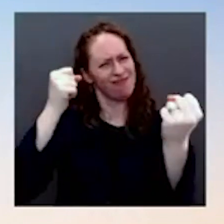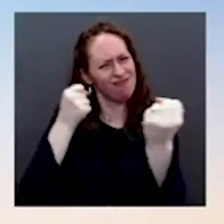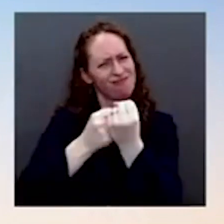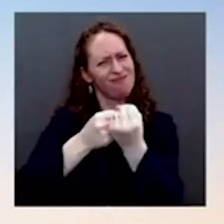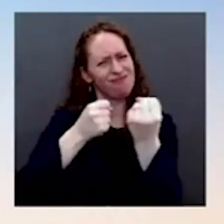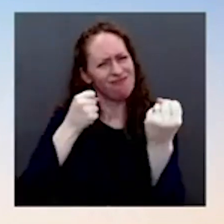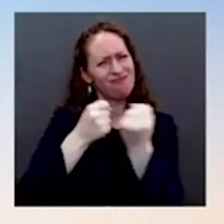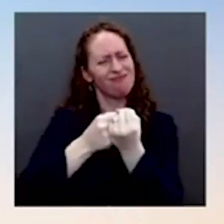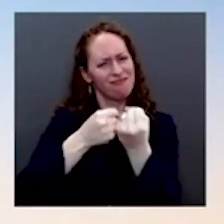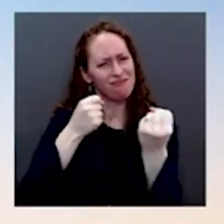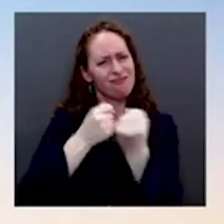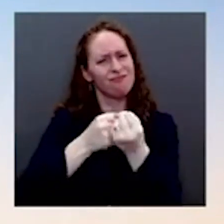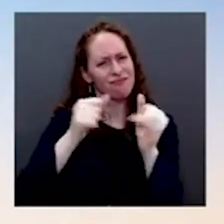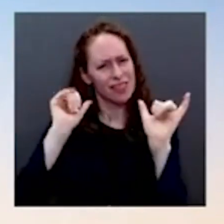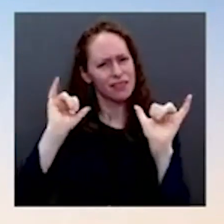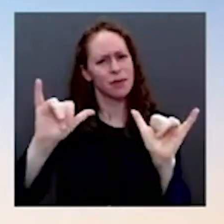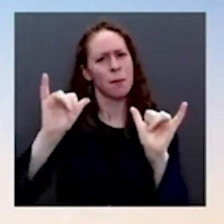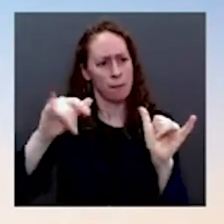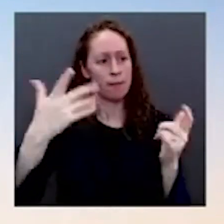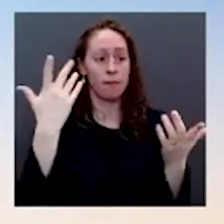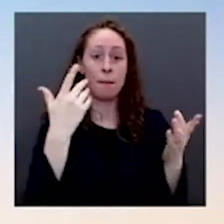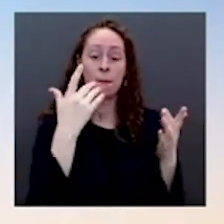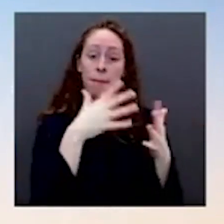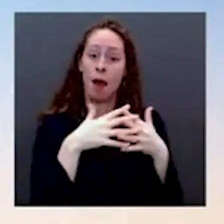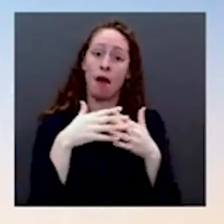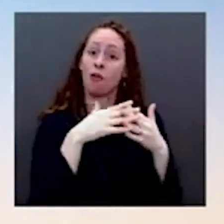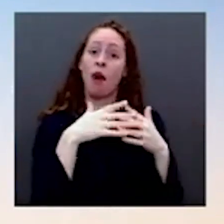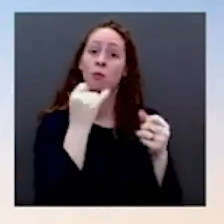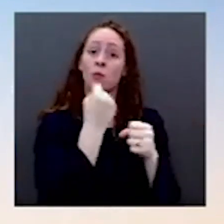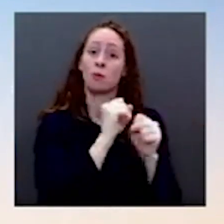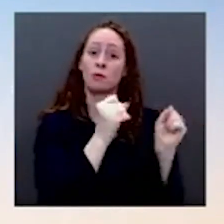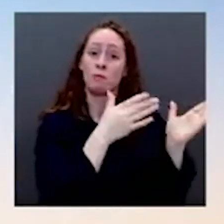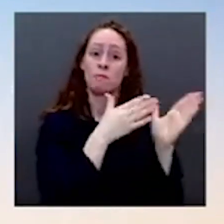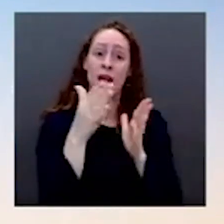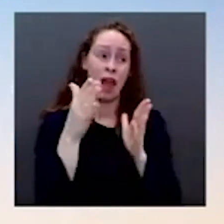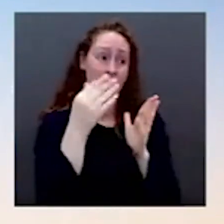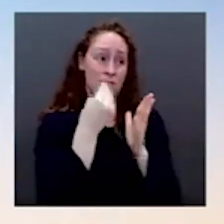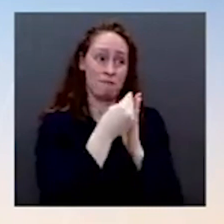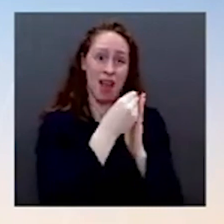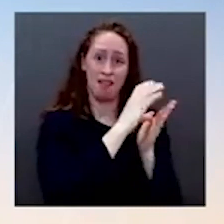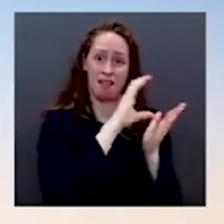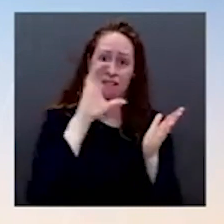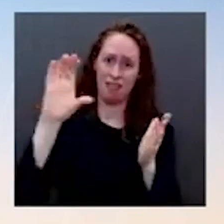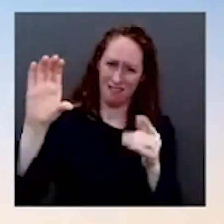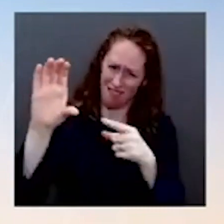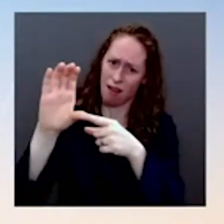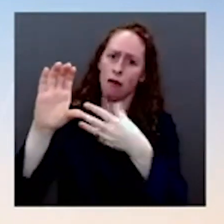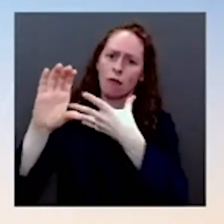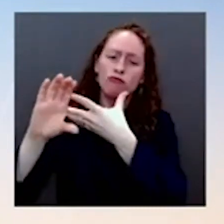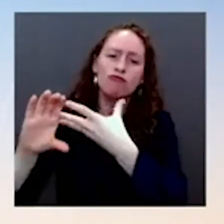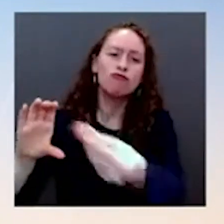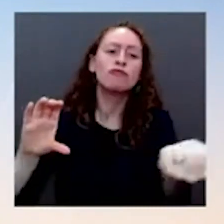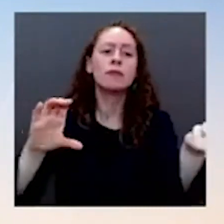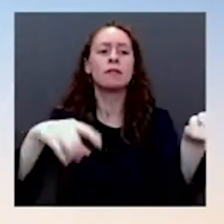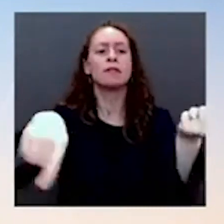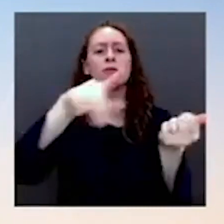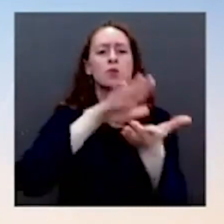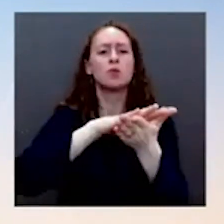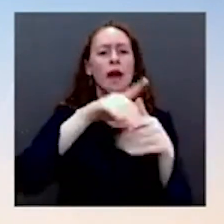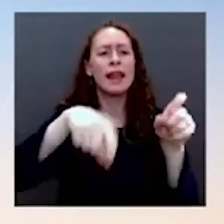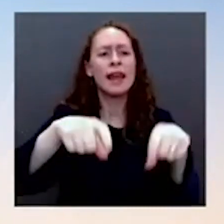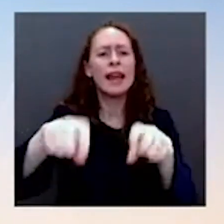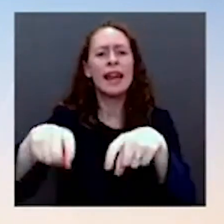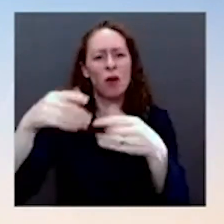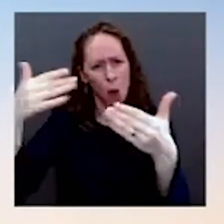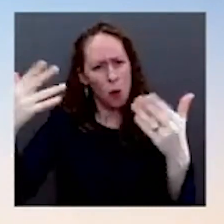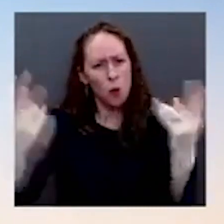testing. Even when many people said that was not necessary and was not needed. That has all been distributed to states. If states have not used